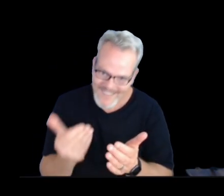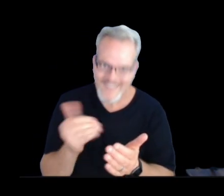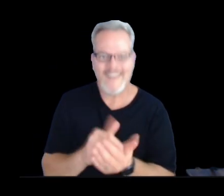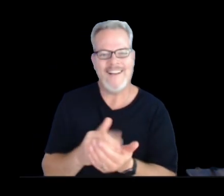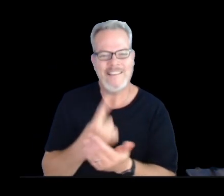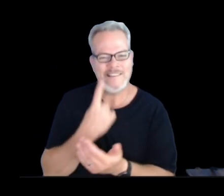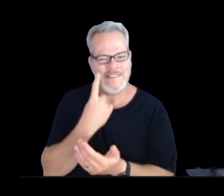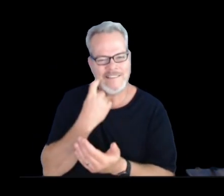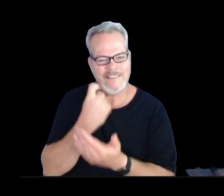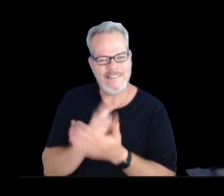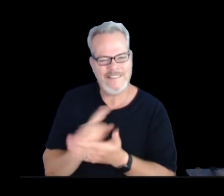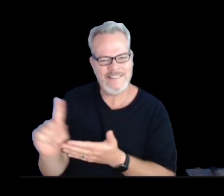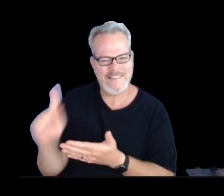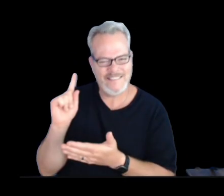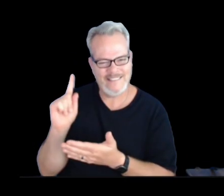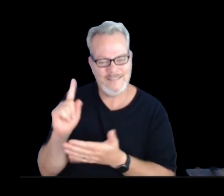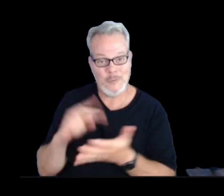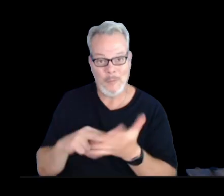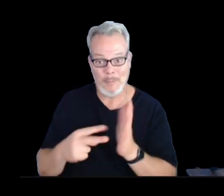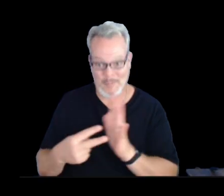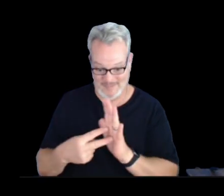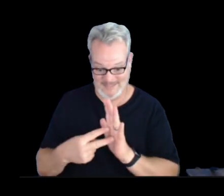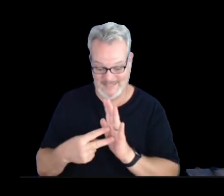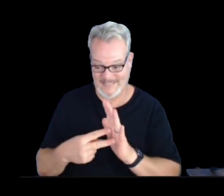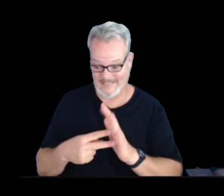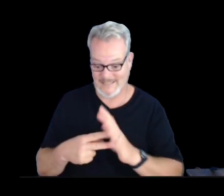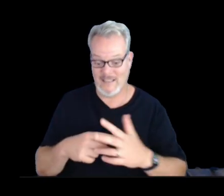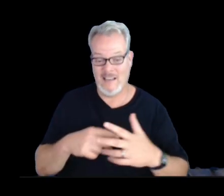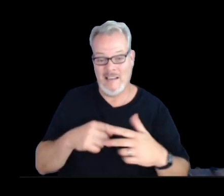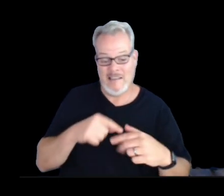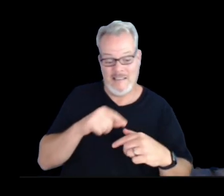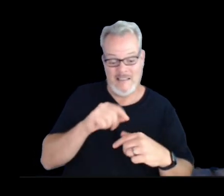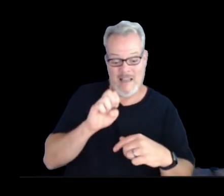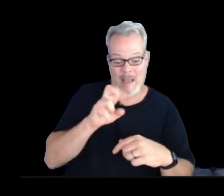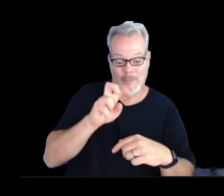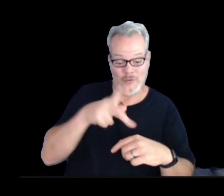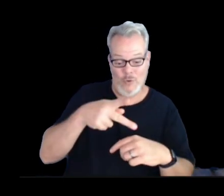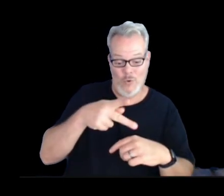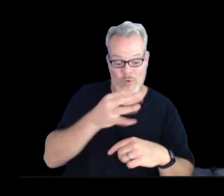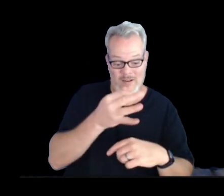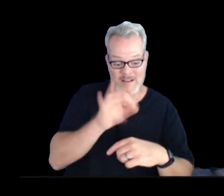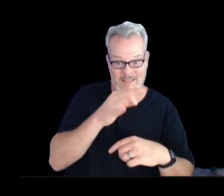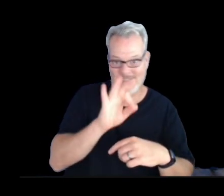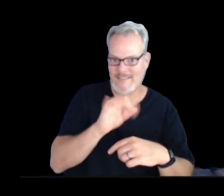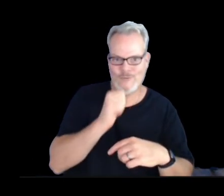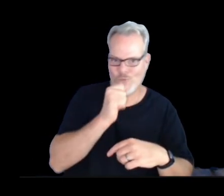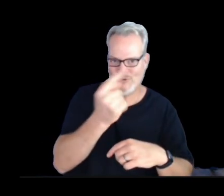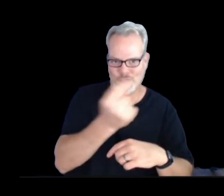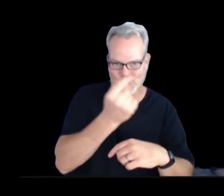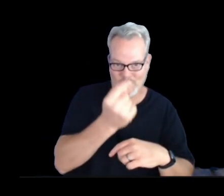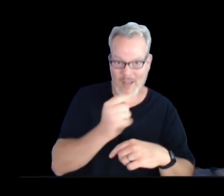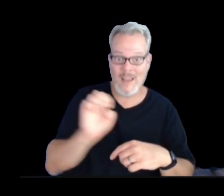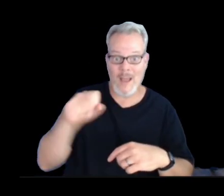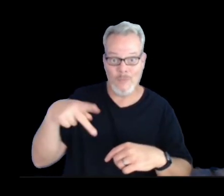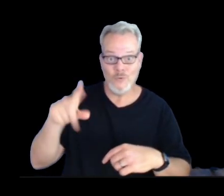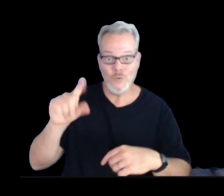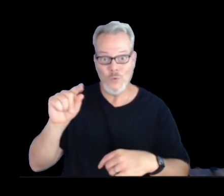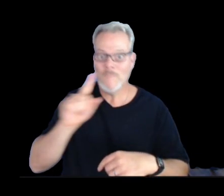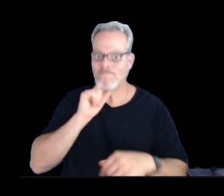getting back on cycle with episode 20 after being off on episode 19. Our three-month tilt at Uekahuna,